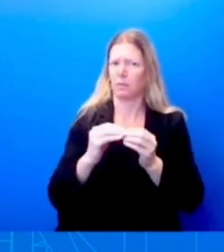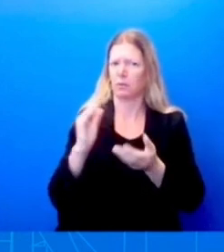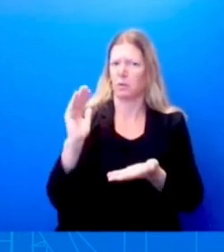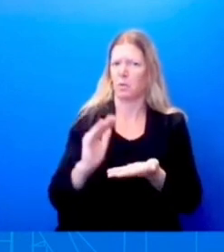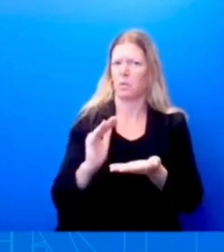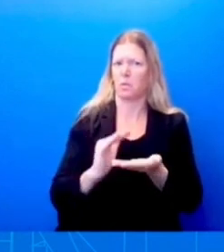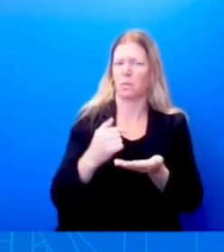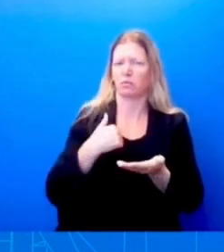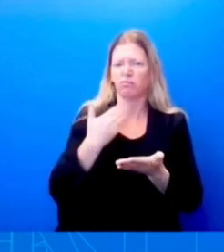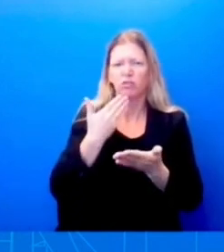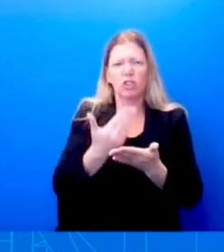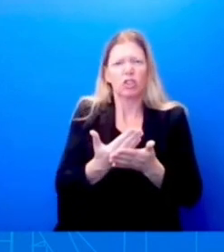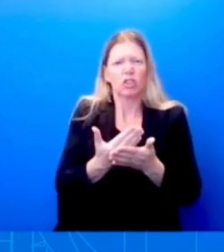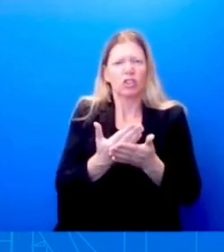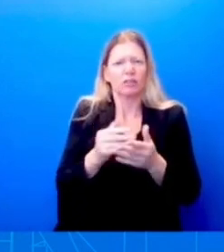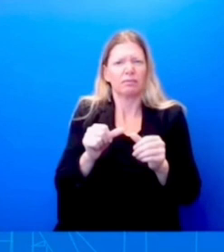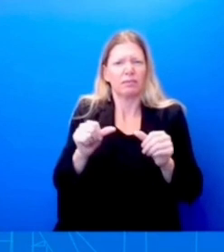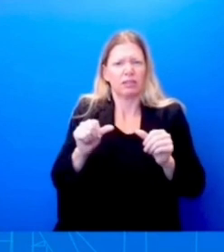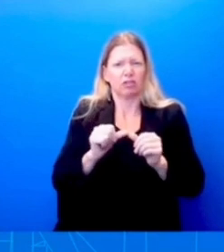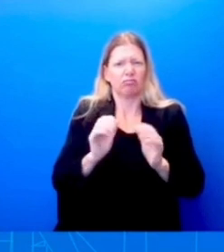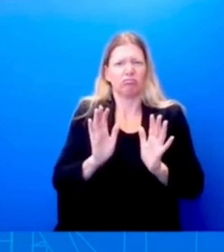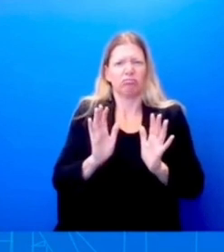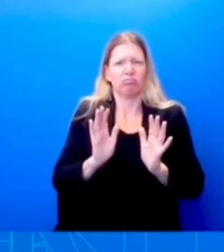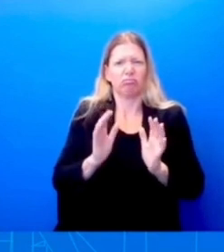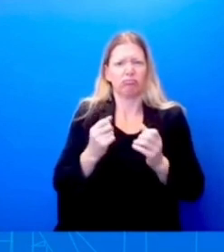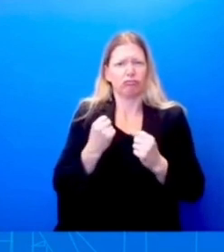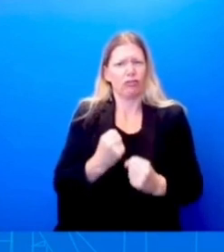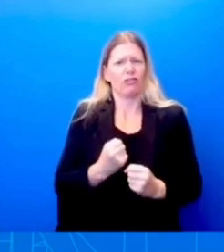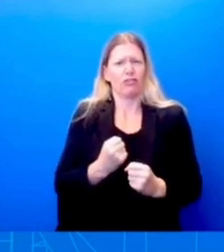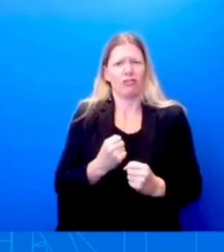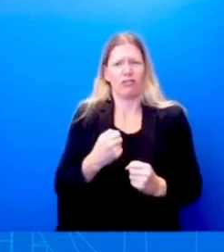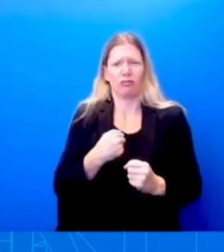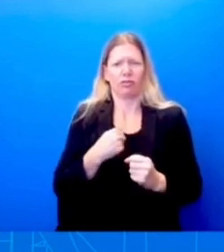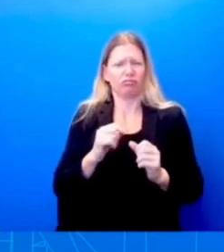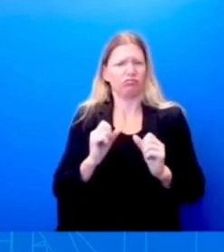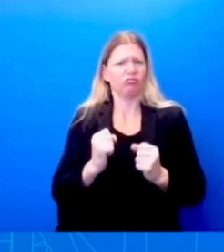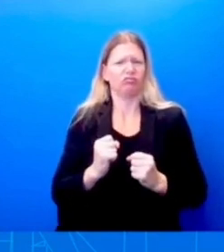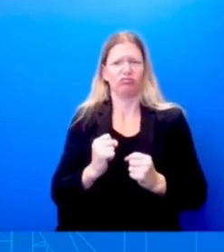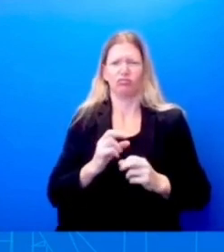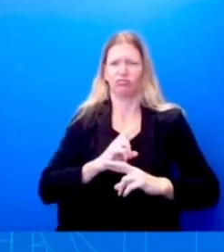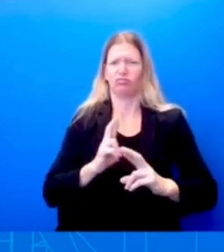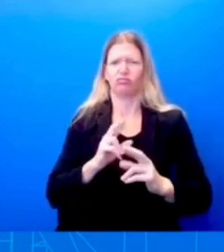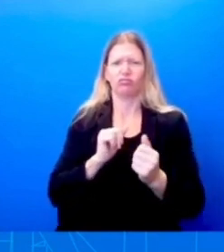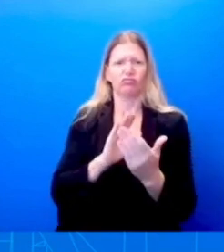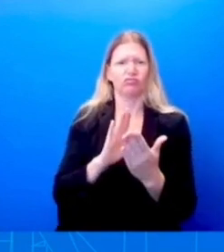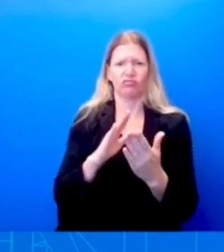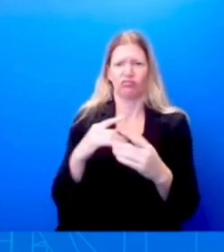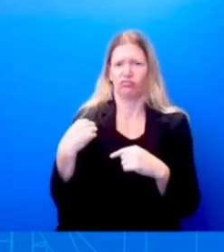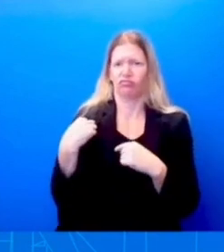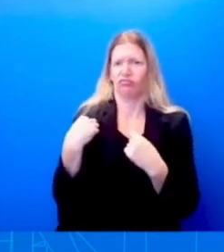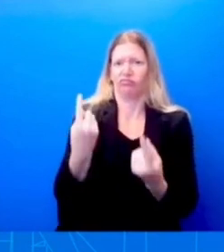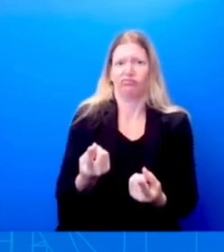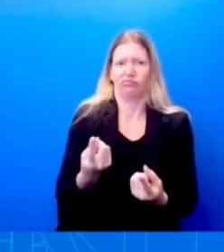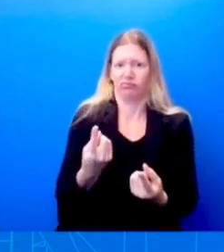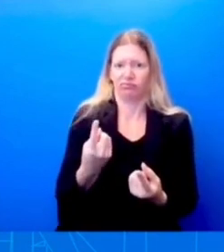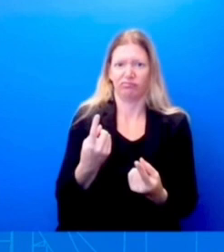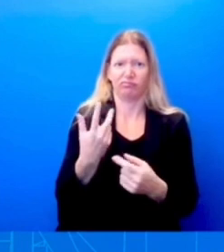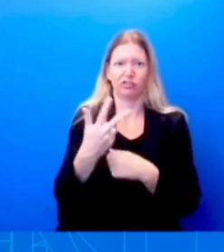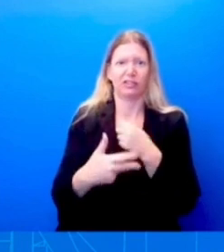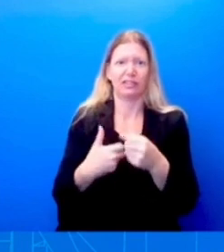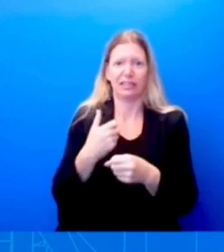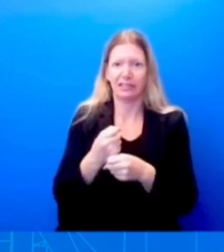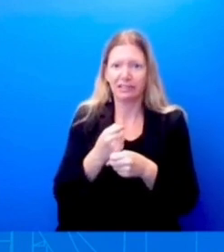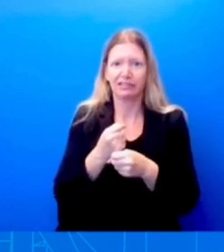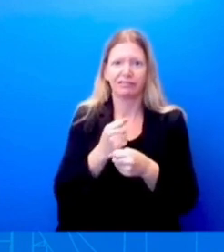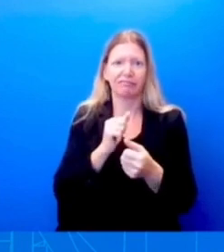to deal with COVID-19. There's going to be an updated vaccine in mid-September. We're going to